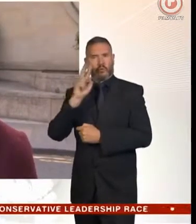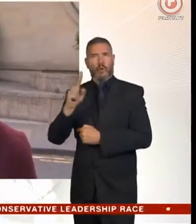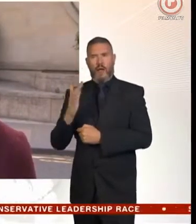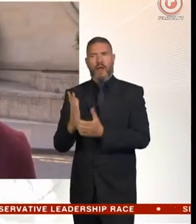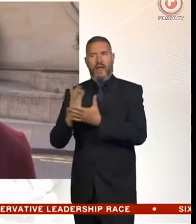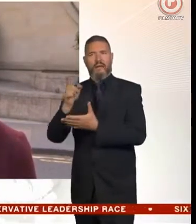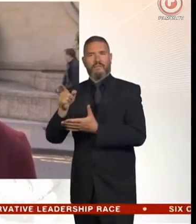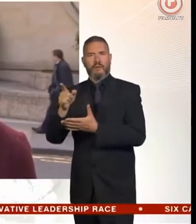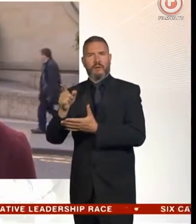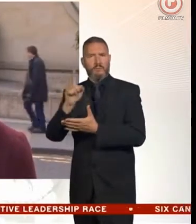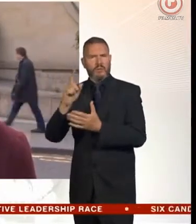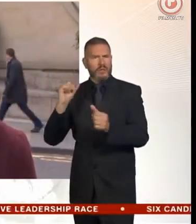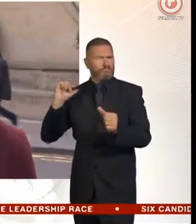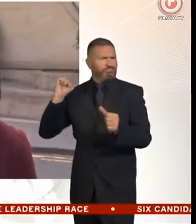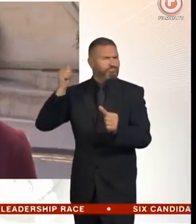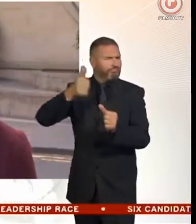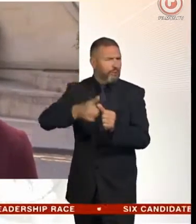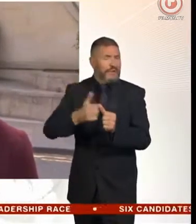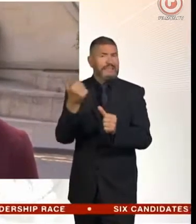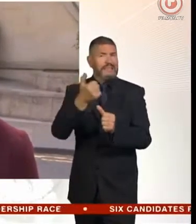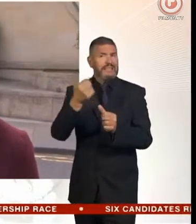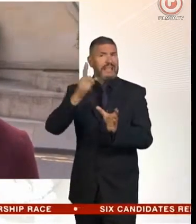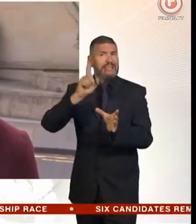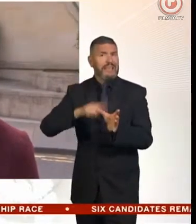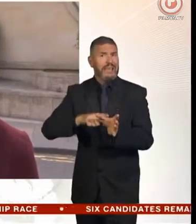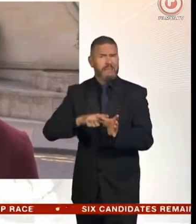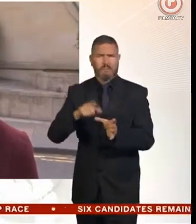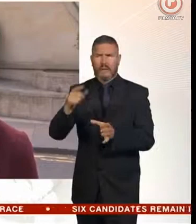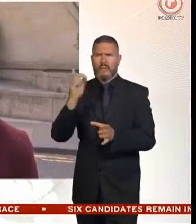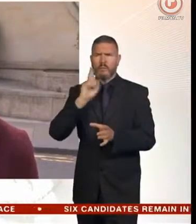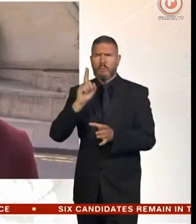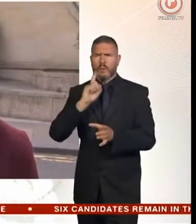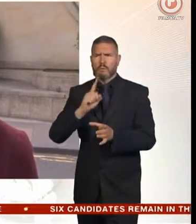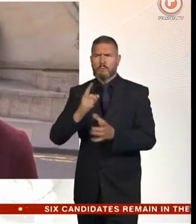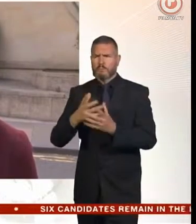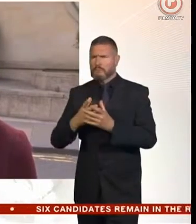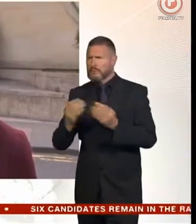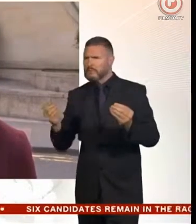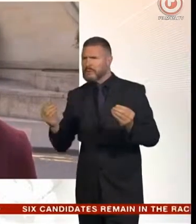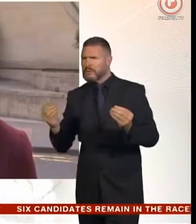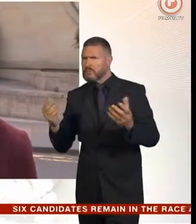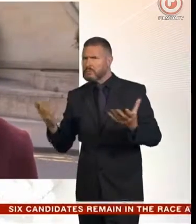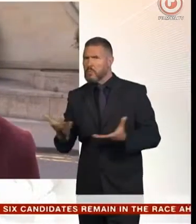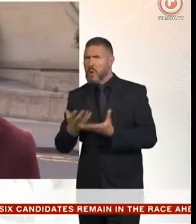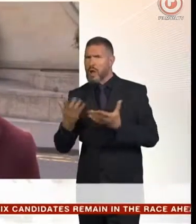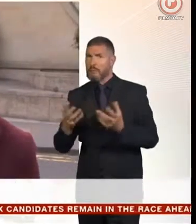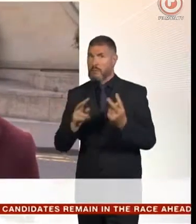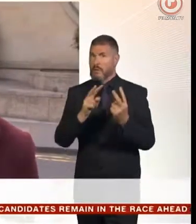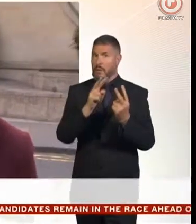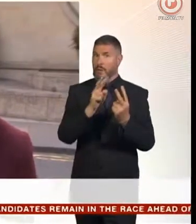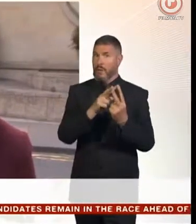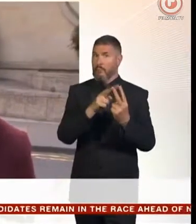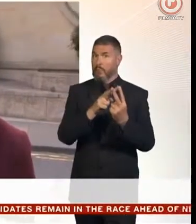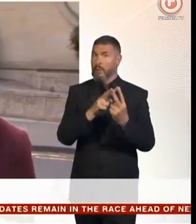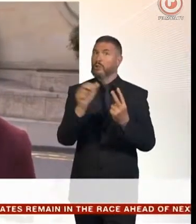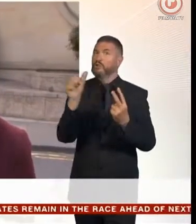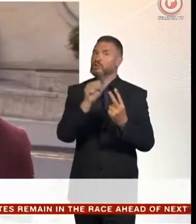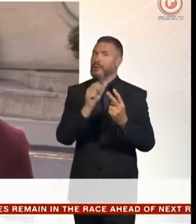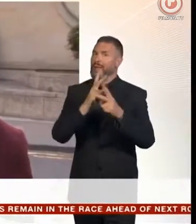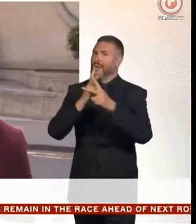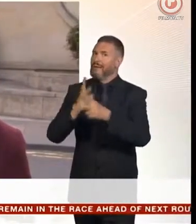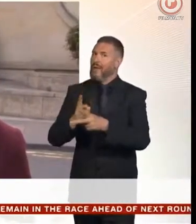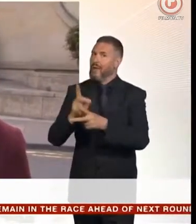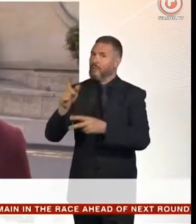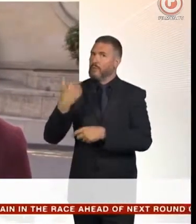16 years before anyone realised that she was missing. The couple, her supposed carers, who were meant to be